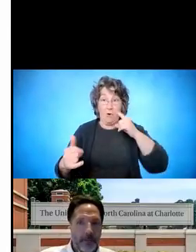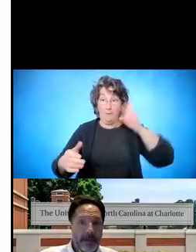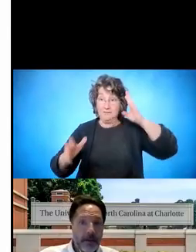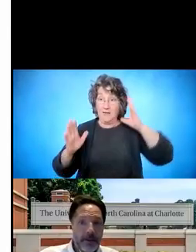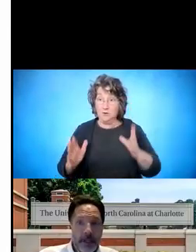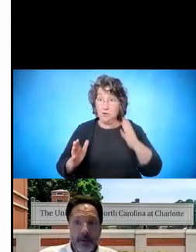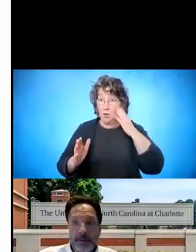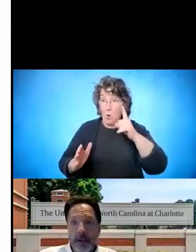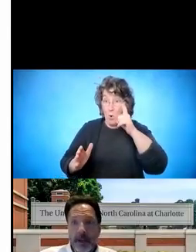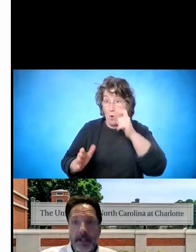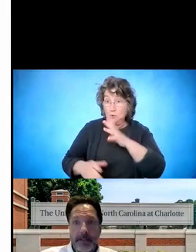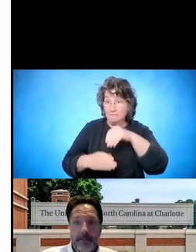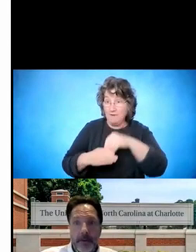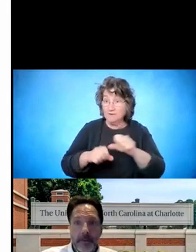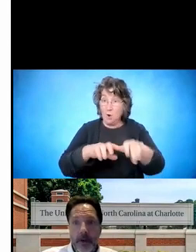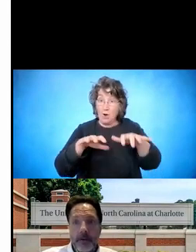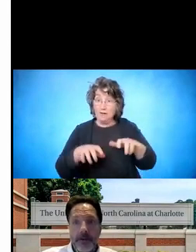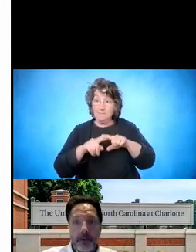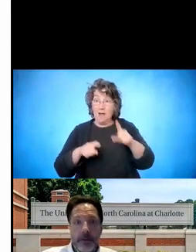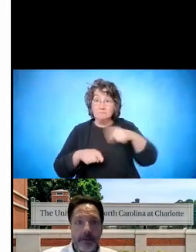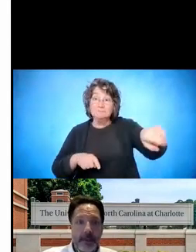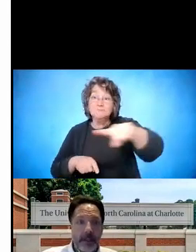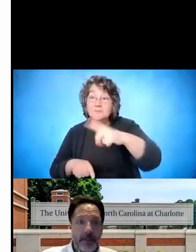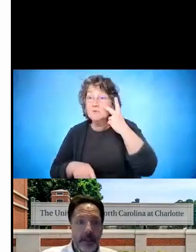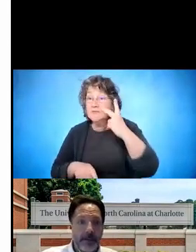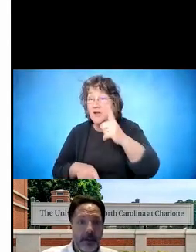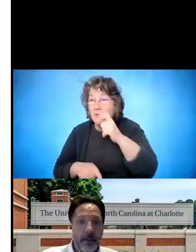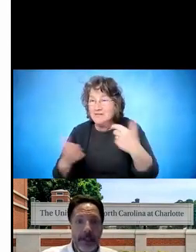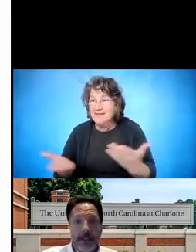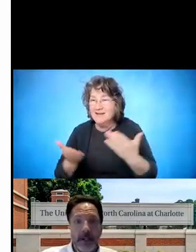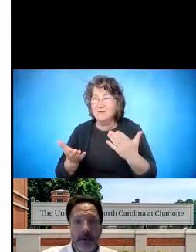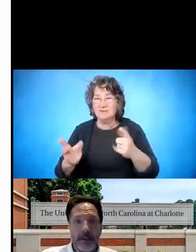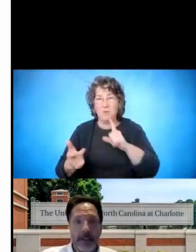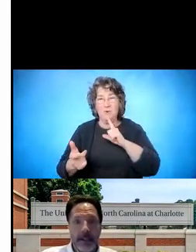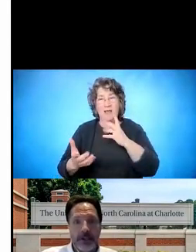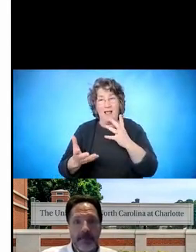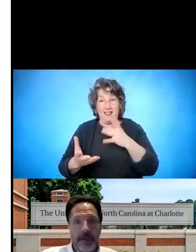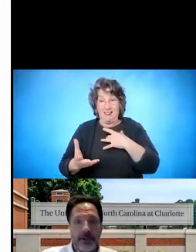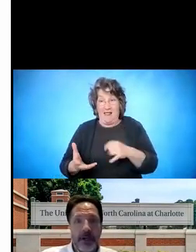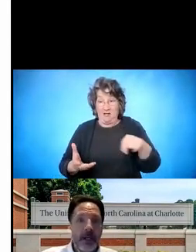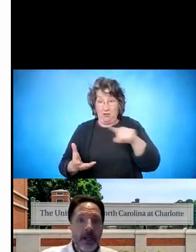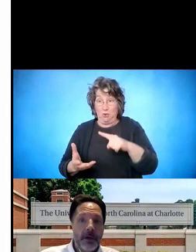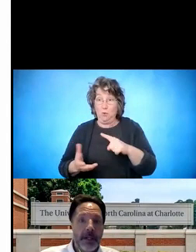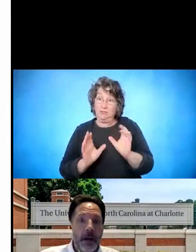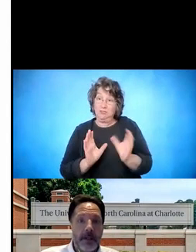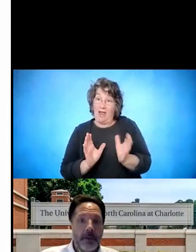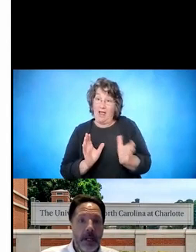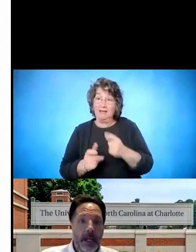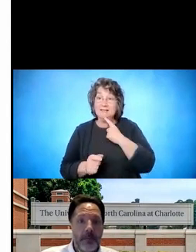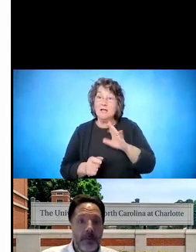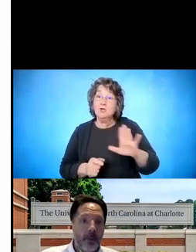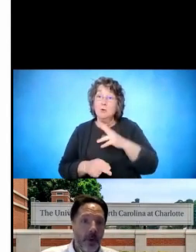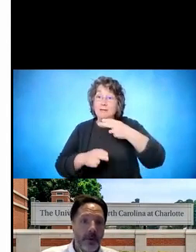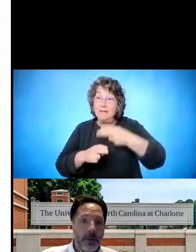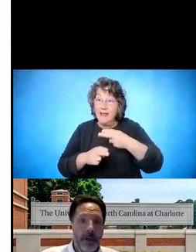for our presenters to know who's in the audience, but for all of you to see who is here. So what we'd like you to do is in the chat feature, if you could tell us your